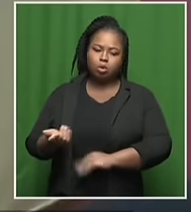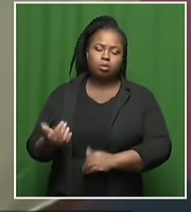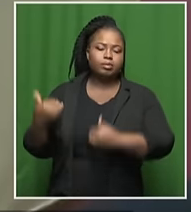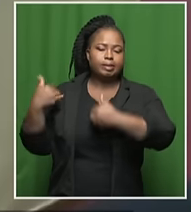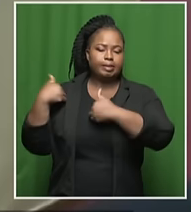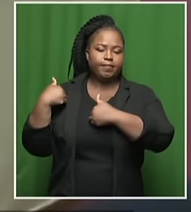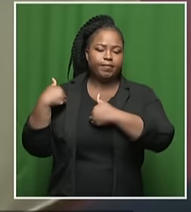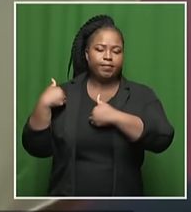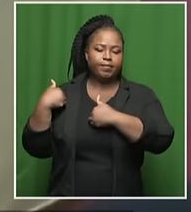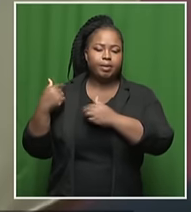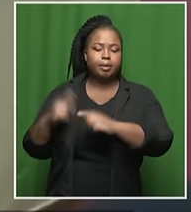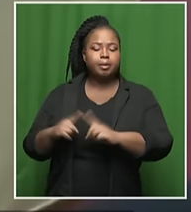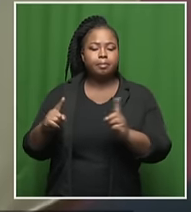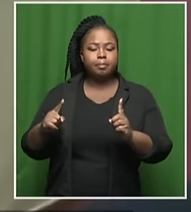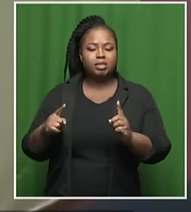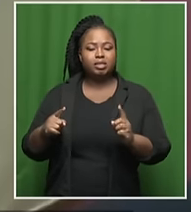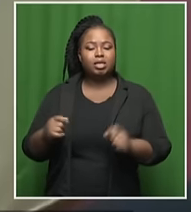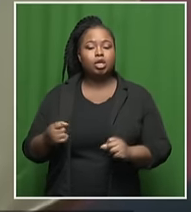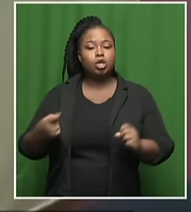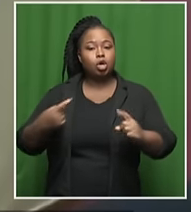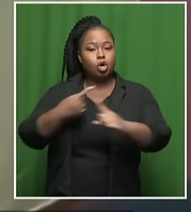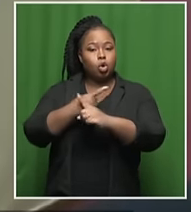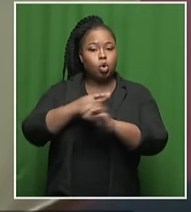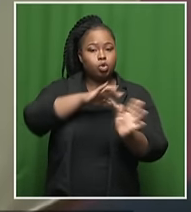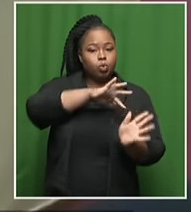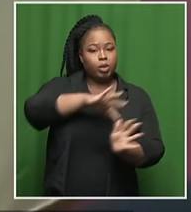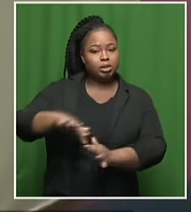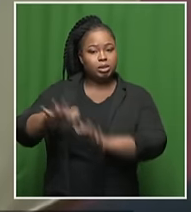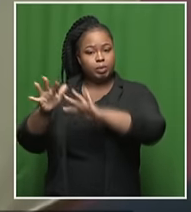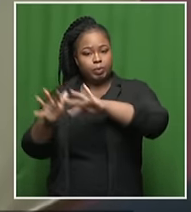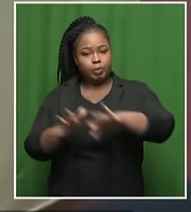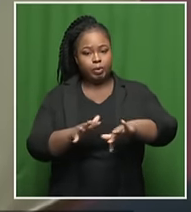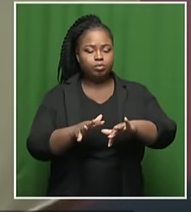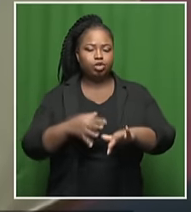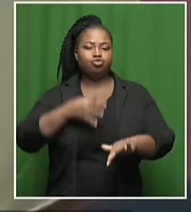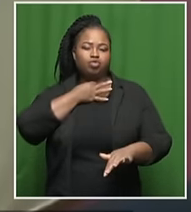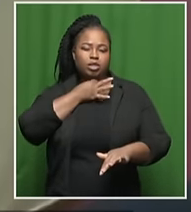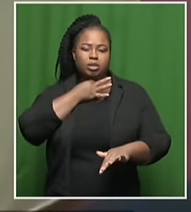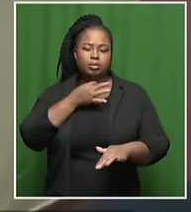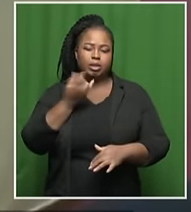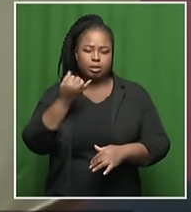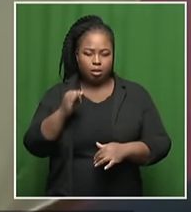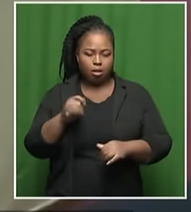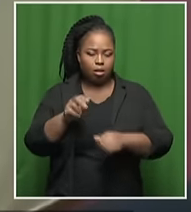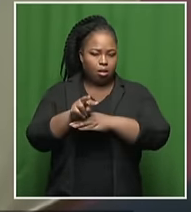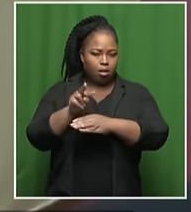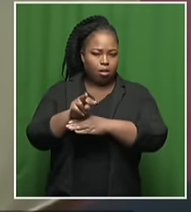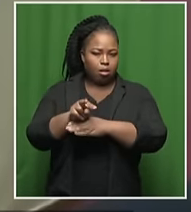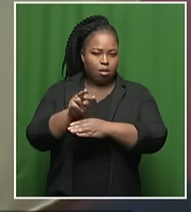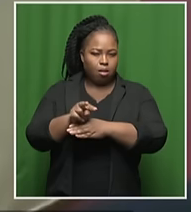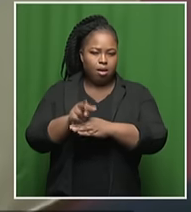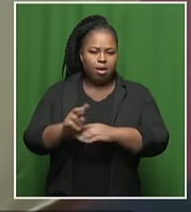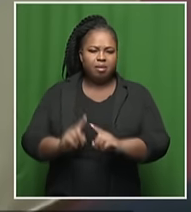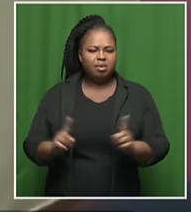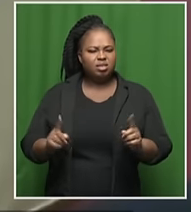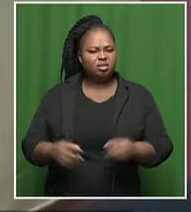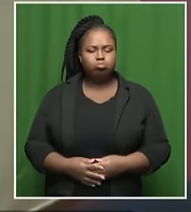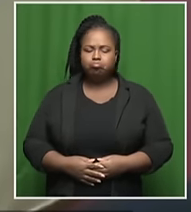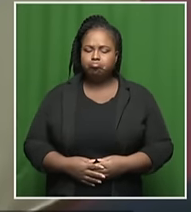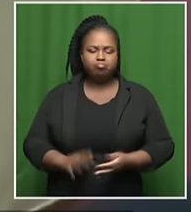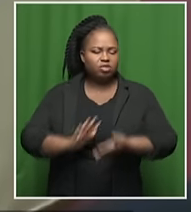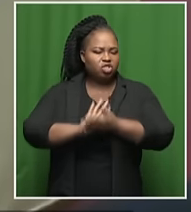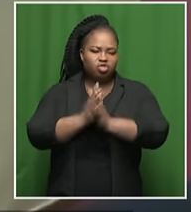safely. Obviously, crosswinds becomes a risk, but that is something that they are continuously monitoring. So we don't see any